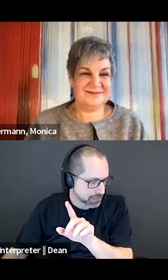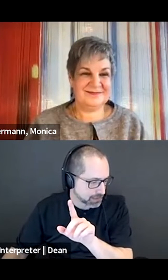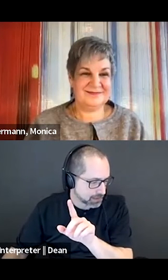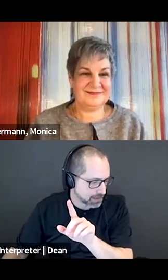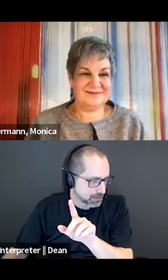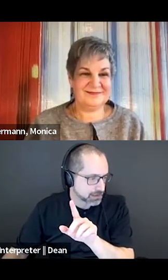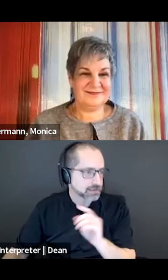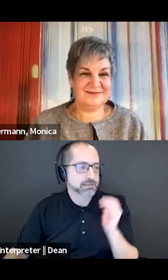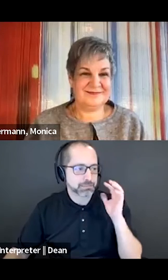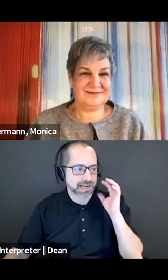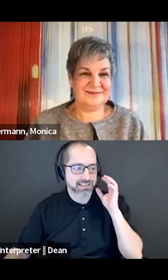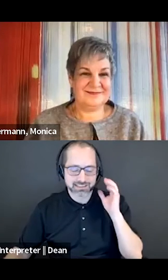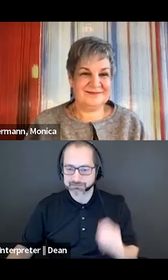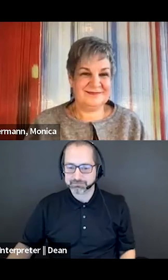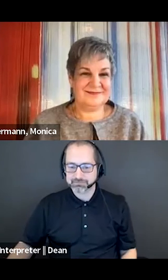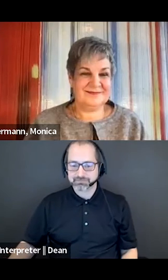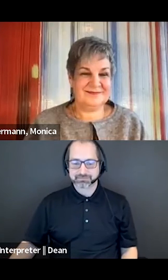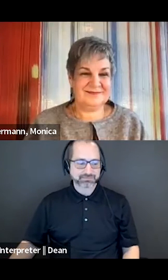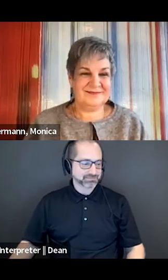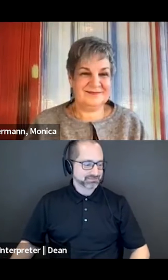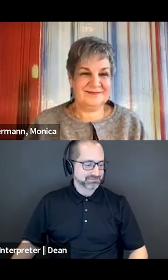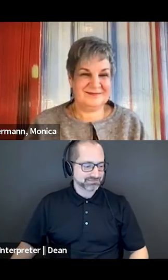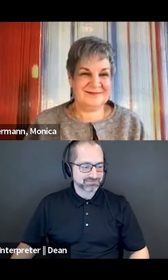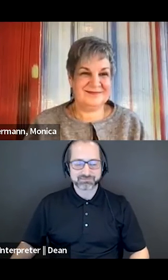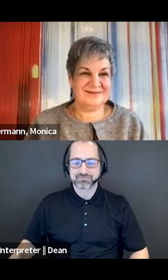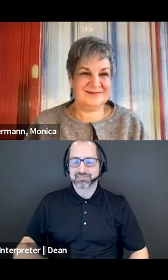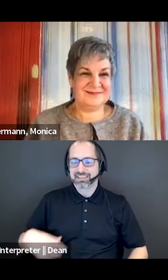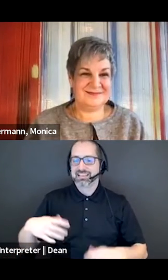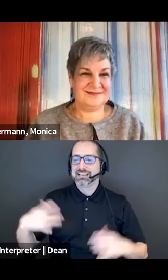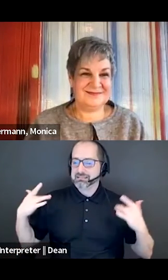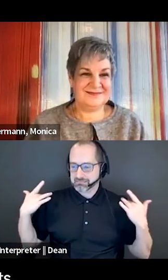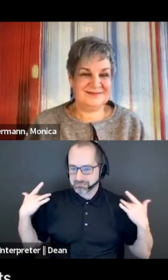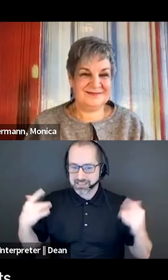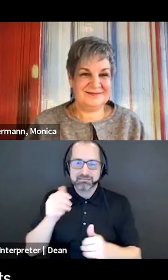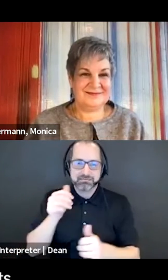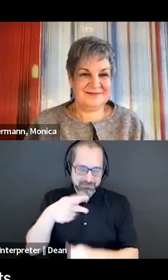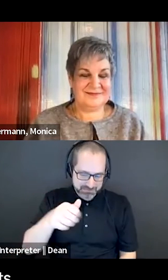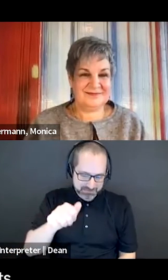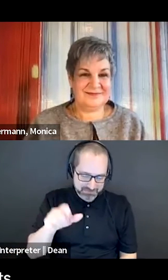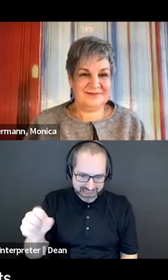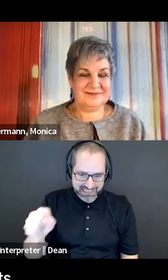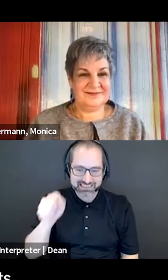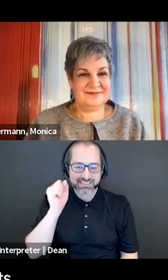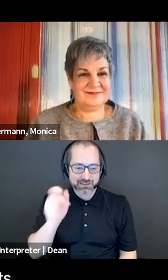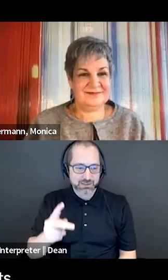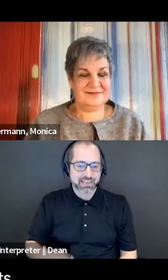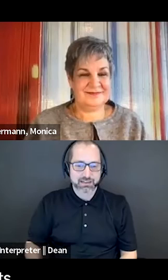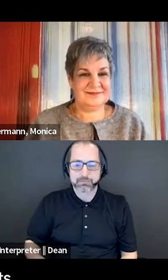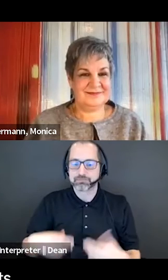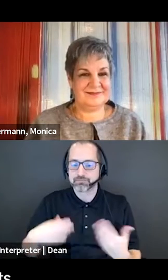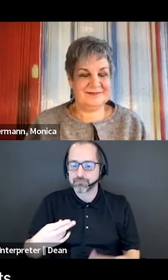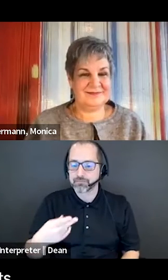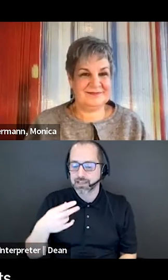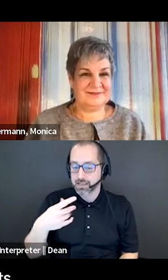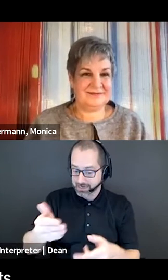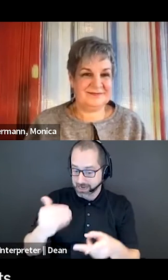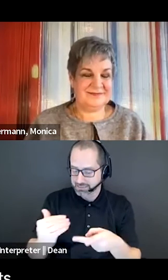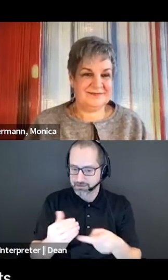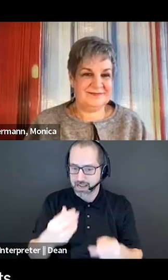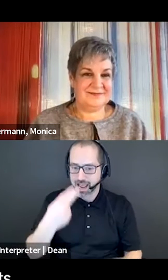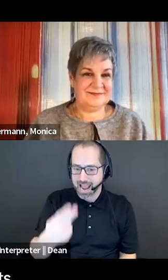Pass. Pass. Okay, absolutely pass. Next term, handicapped parking spot.